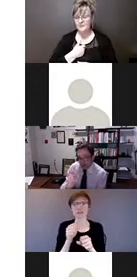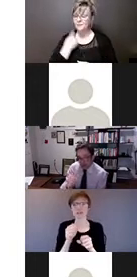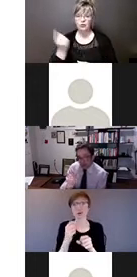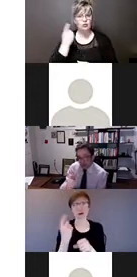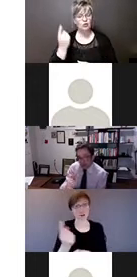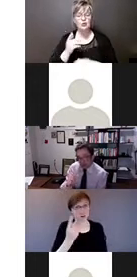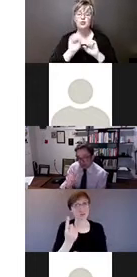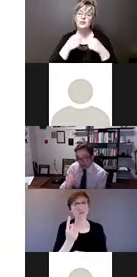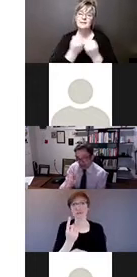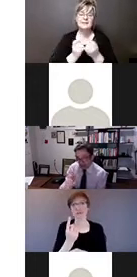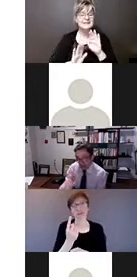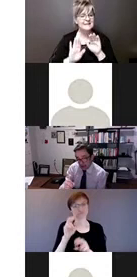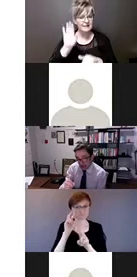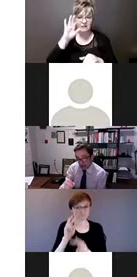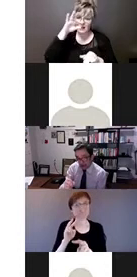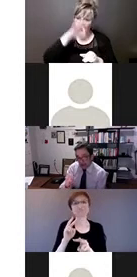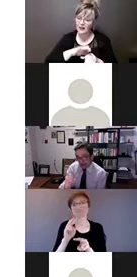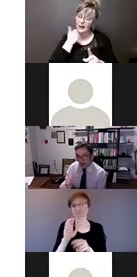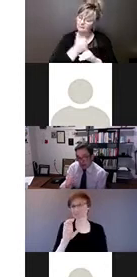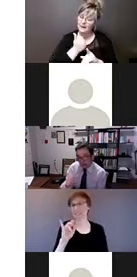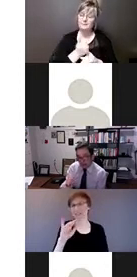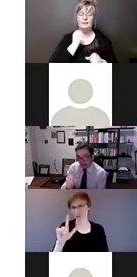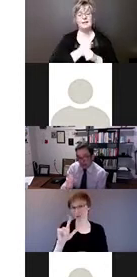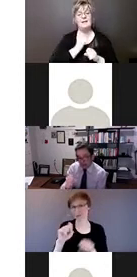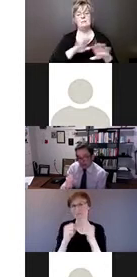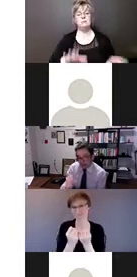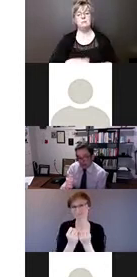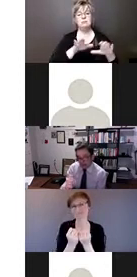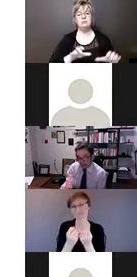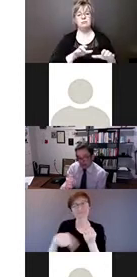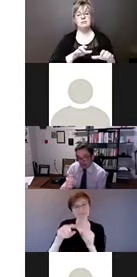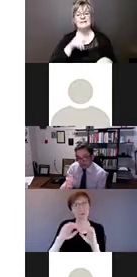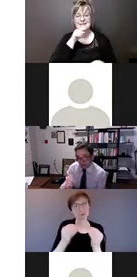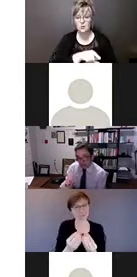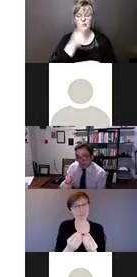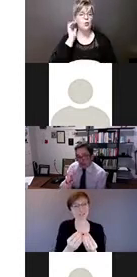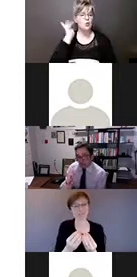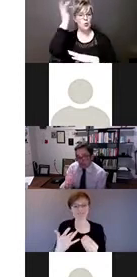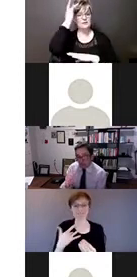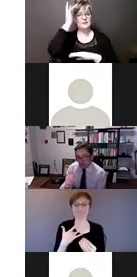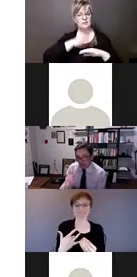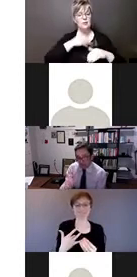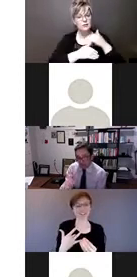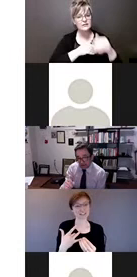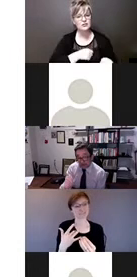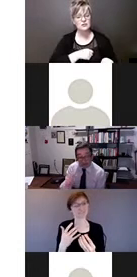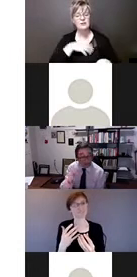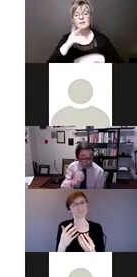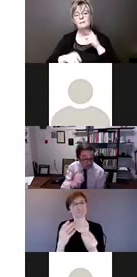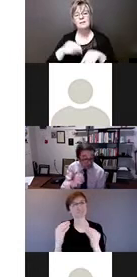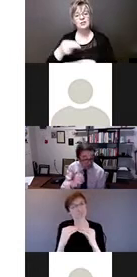organizations, at the end of the day, that are the conscience of the process. People with disabilities,